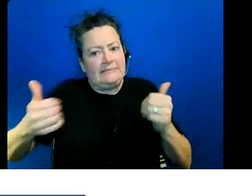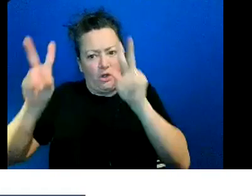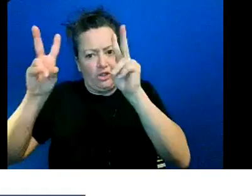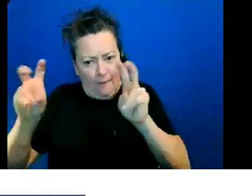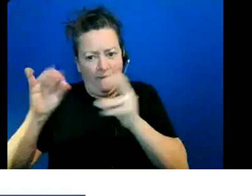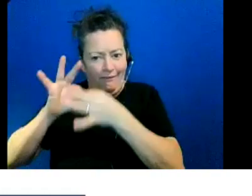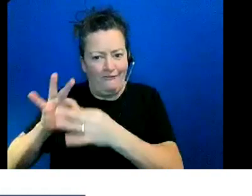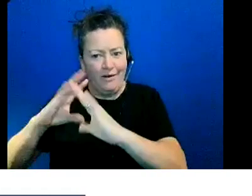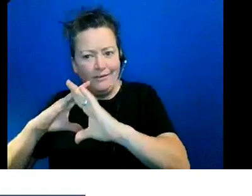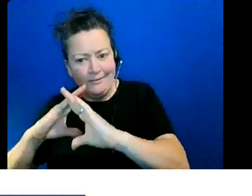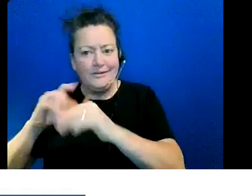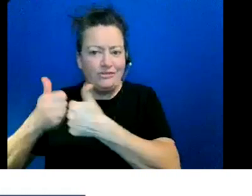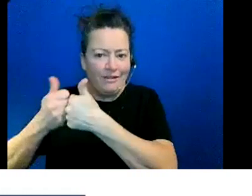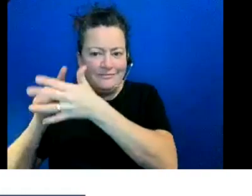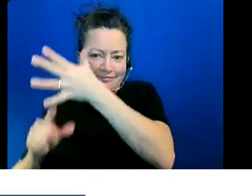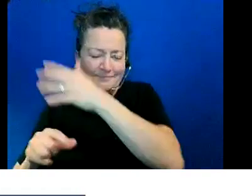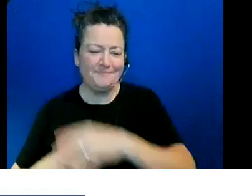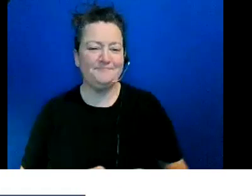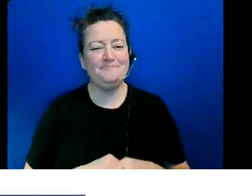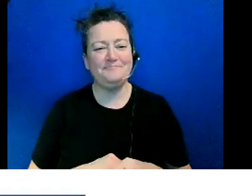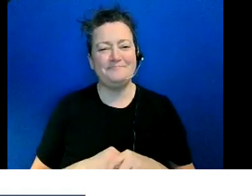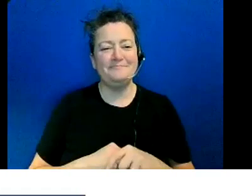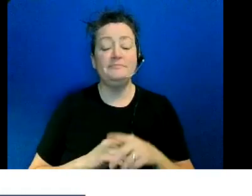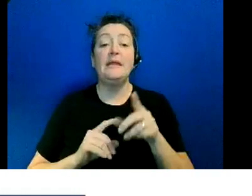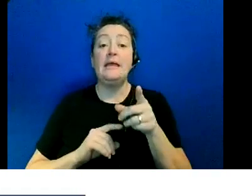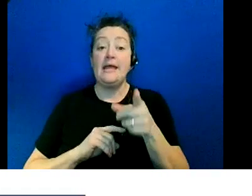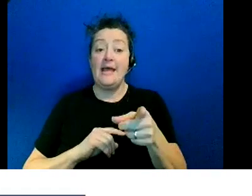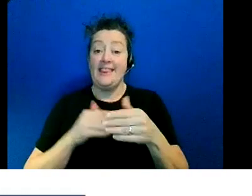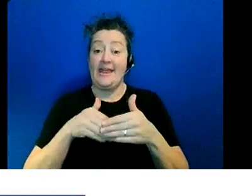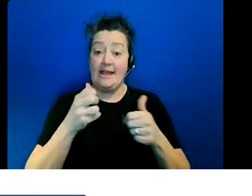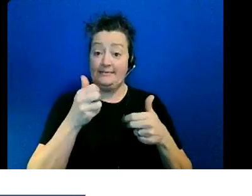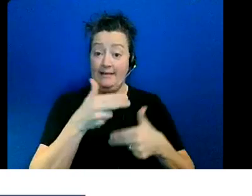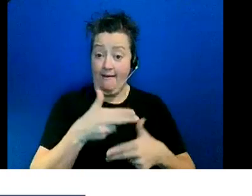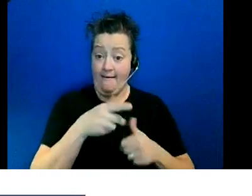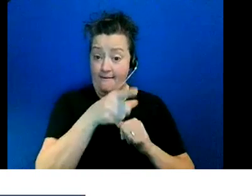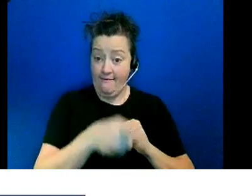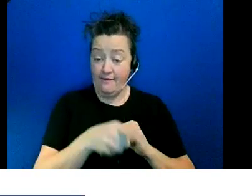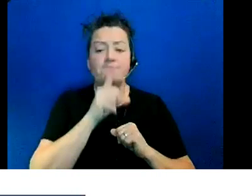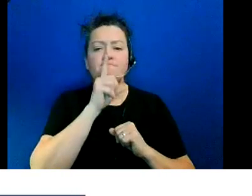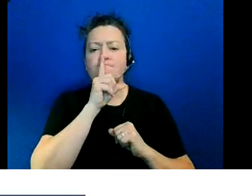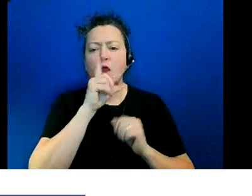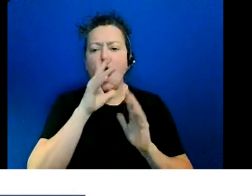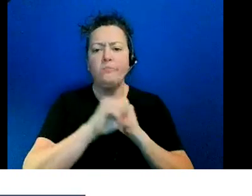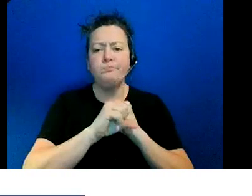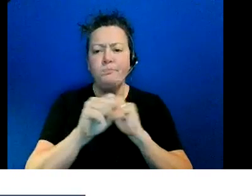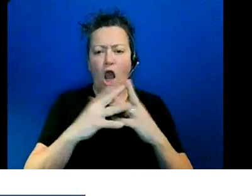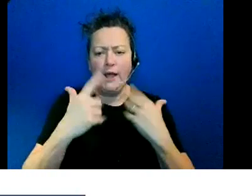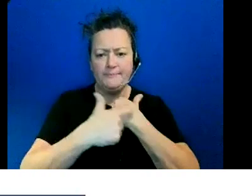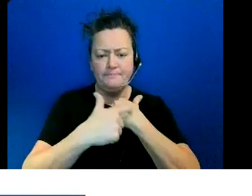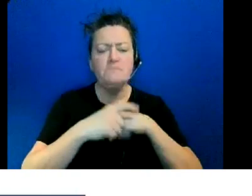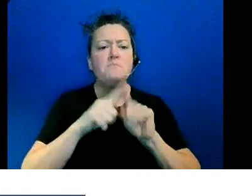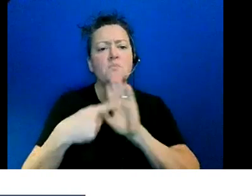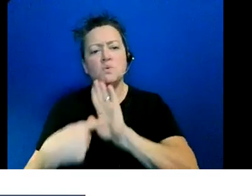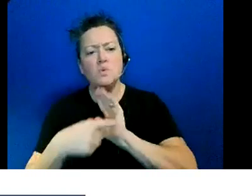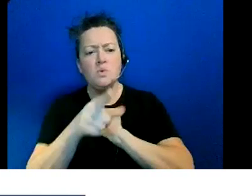and i'm not gonna spend a lot of time here i just wanted to bring your attention to some statistics that have some relevance